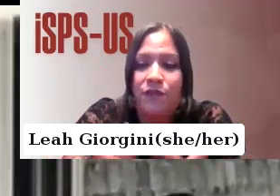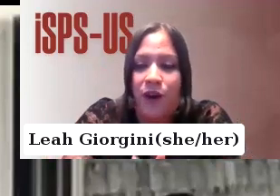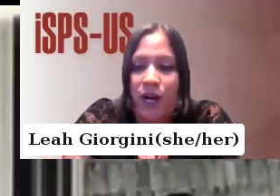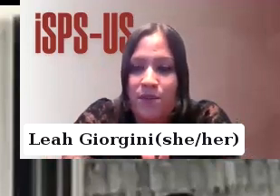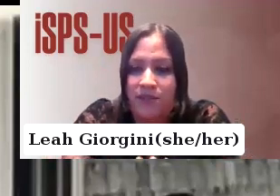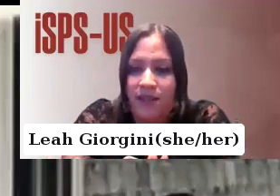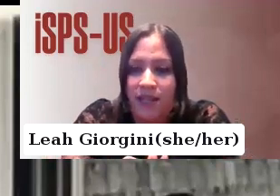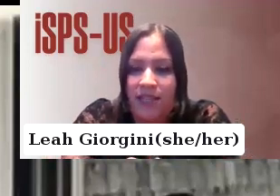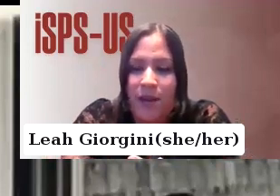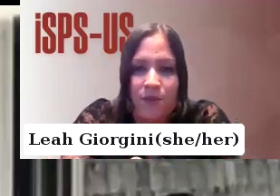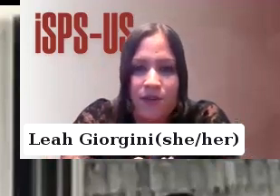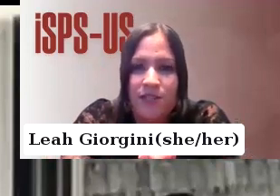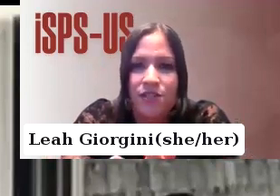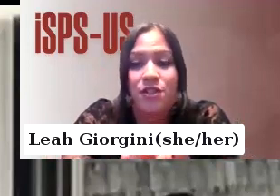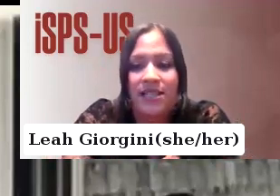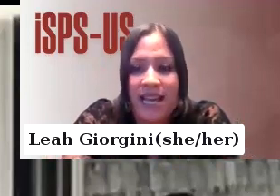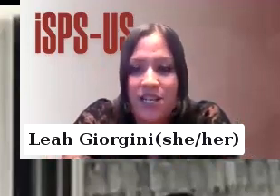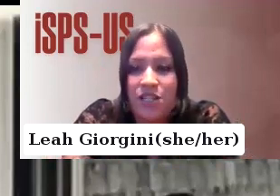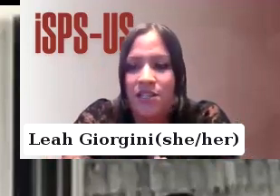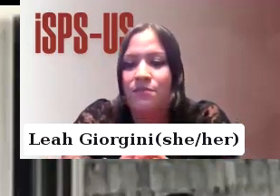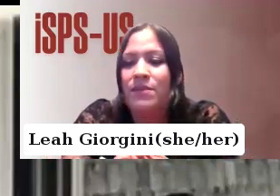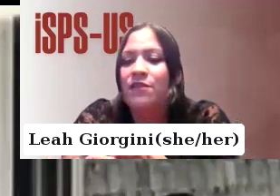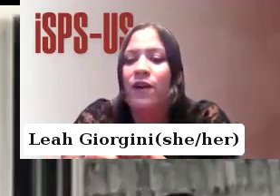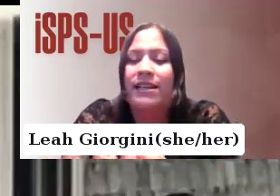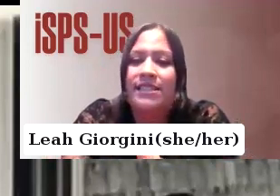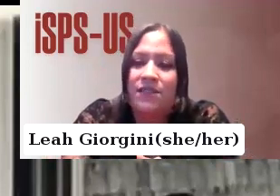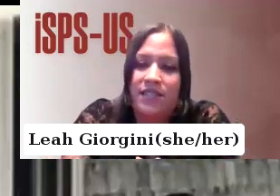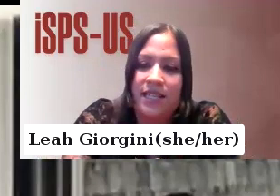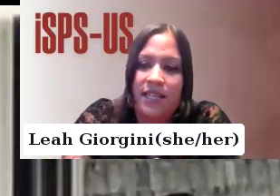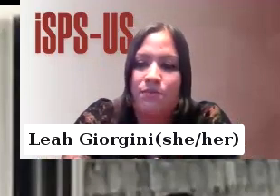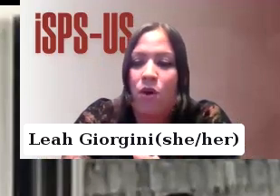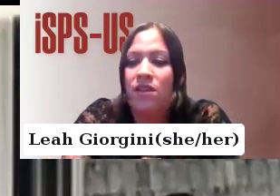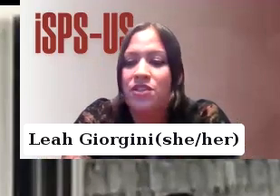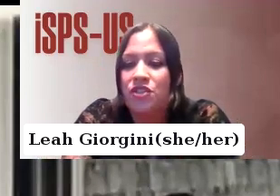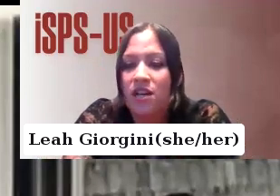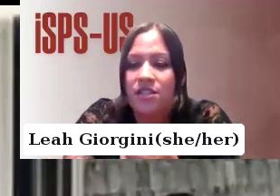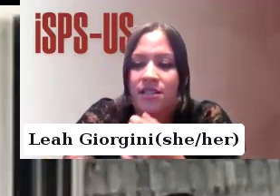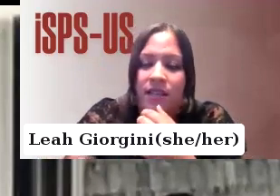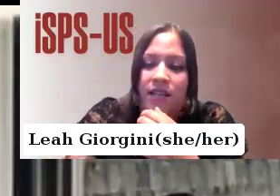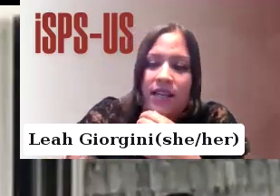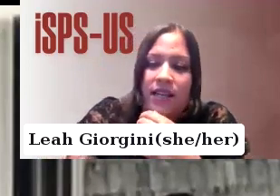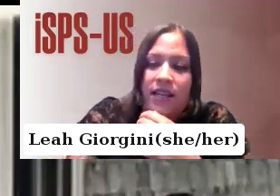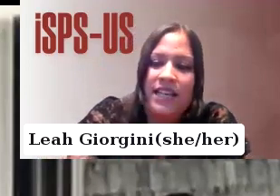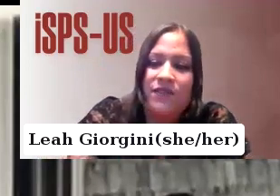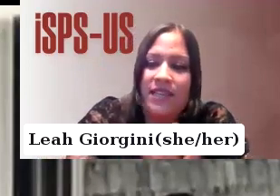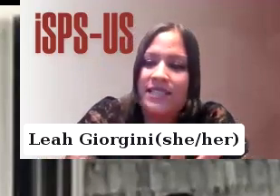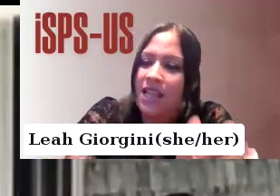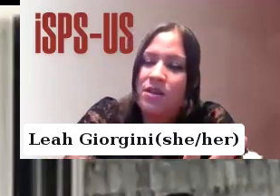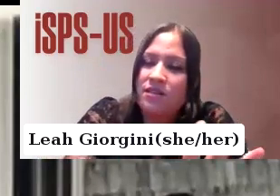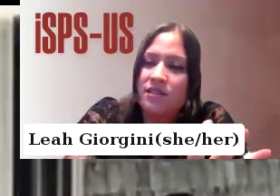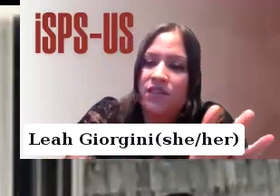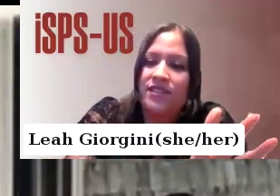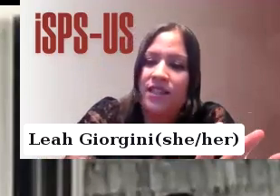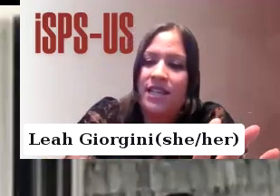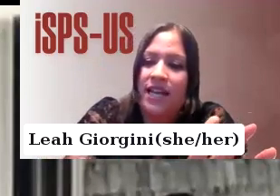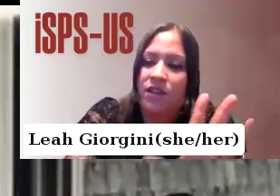therapeutic environment that promoted socialization, meaningful activity, moral instruction, and believed that these